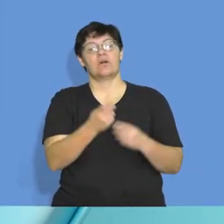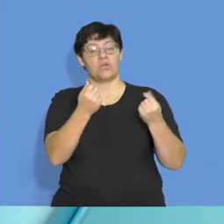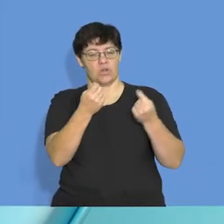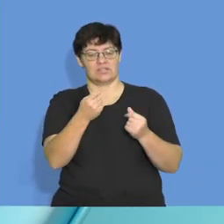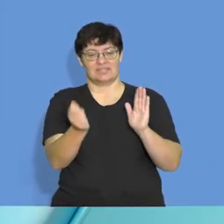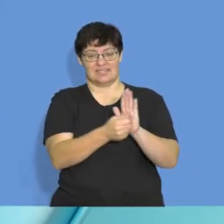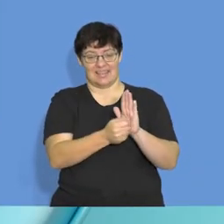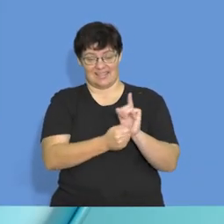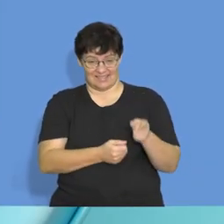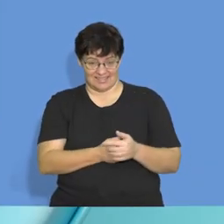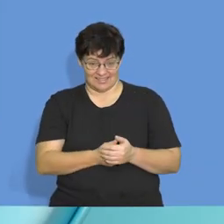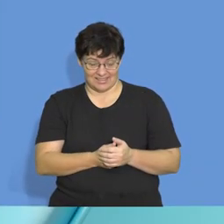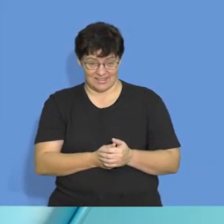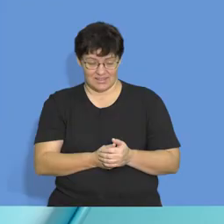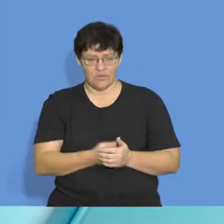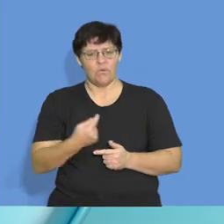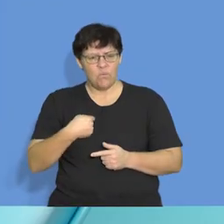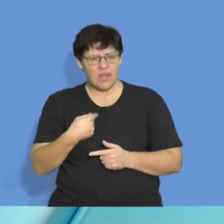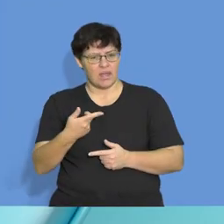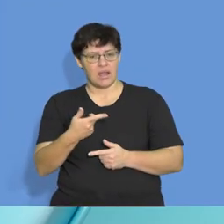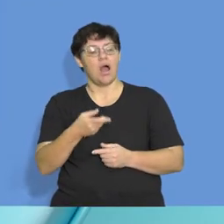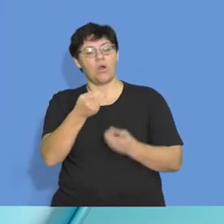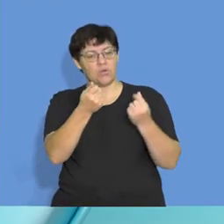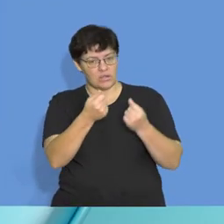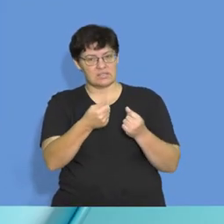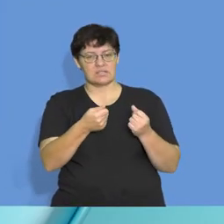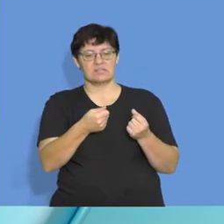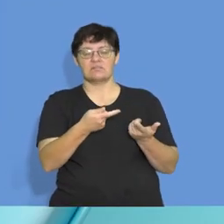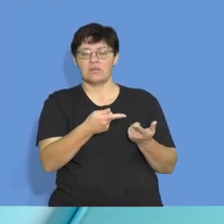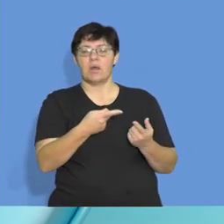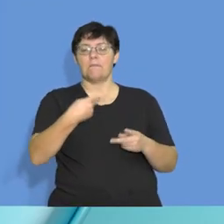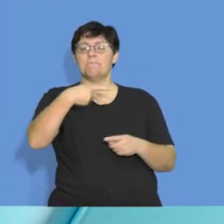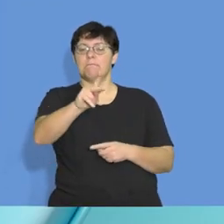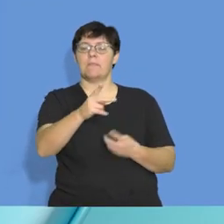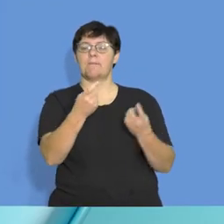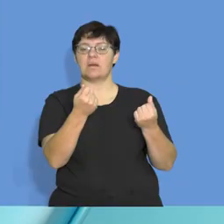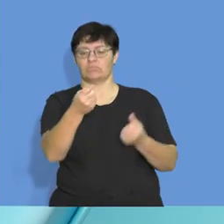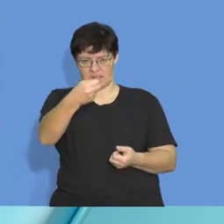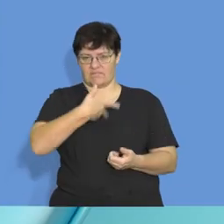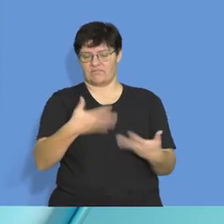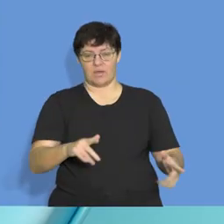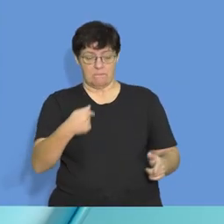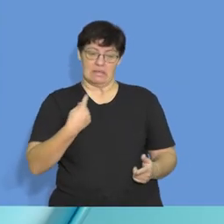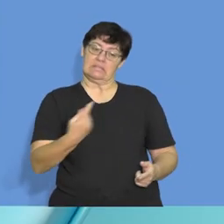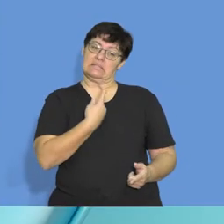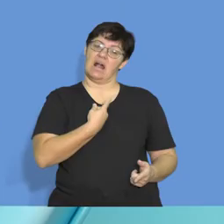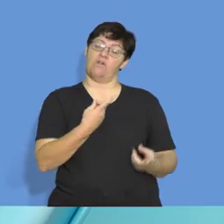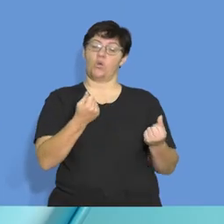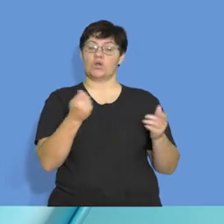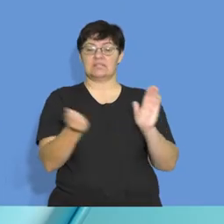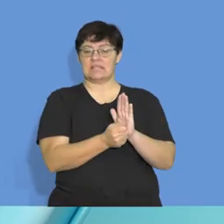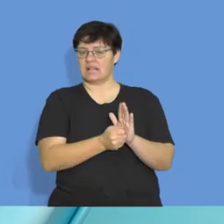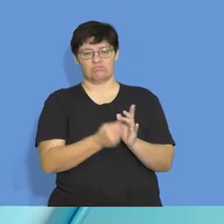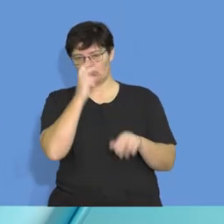But in the question that we were dealing with, we were given the purchases figure, meaning you did not have to calculate the cost of sales.